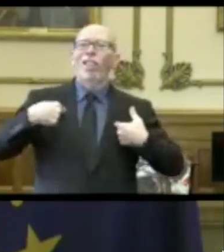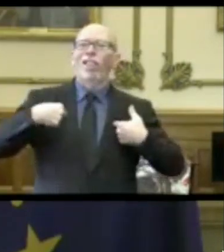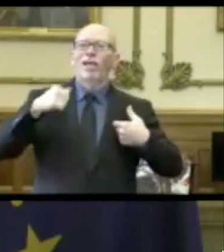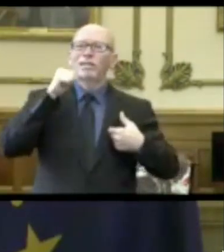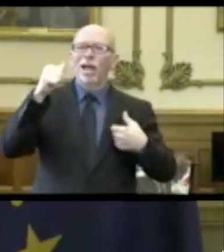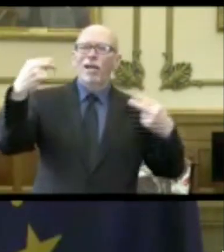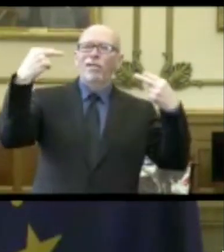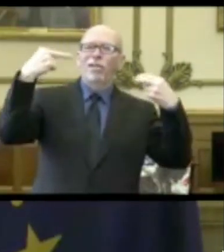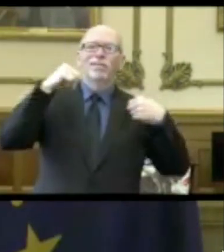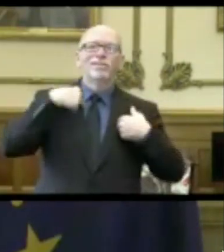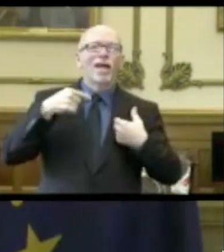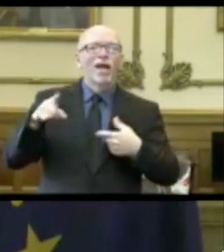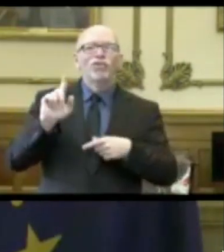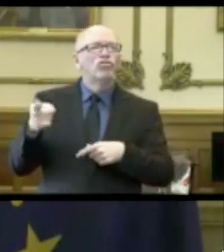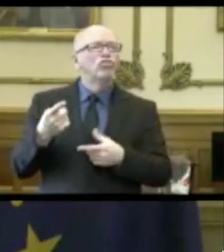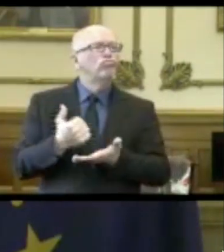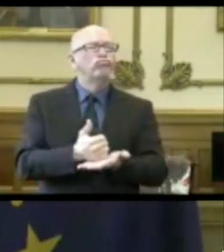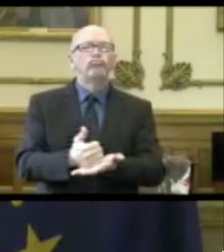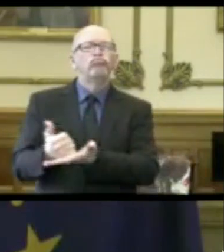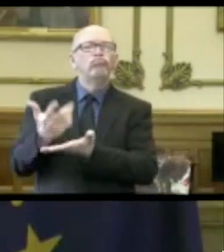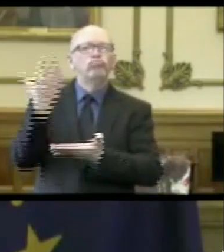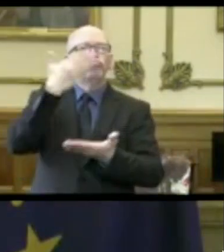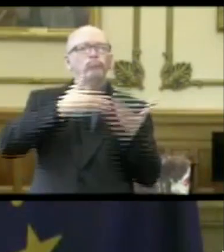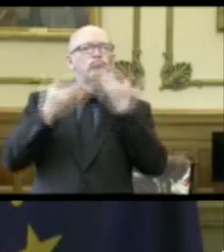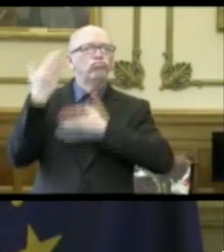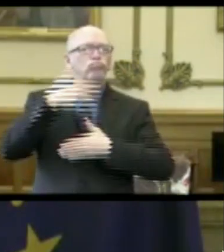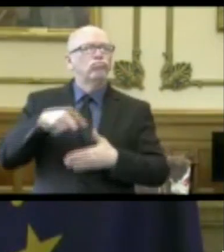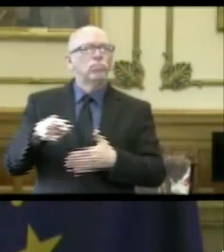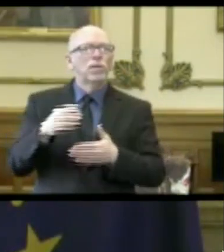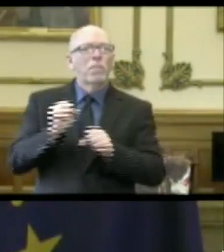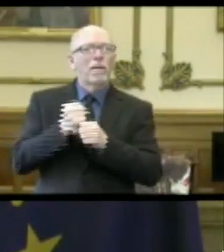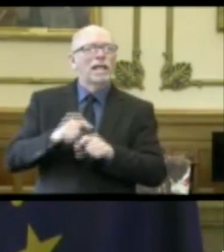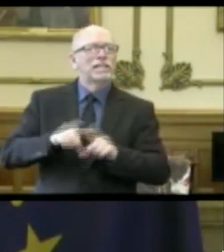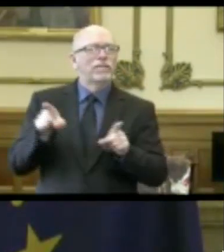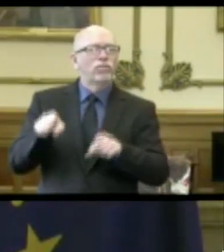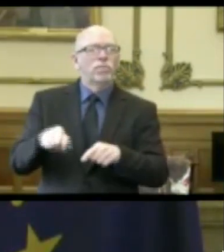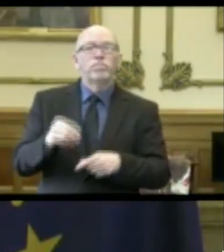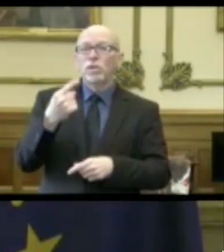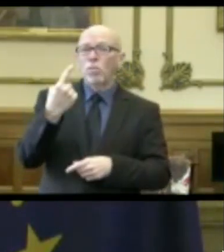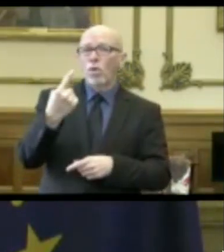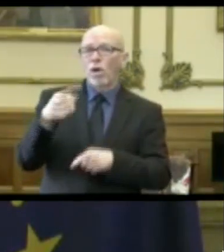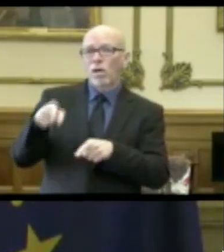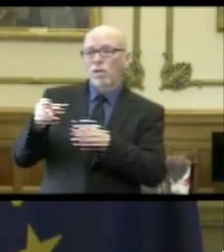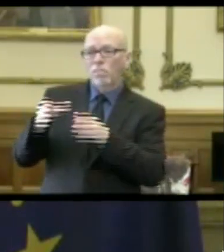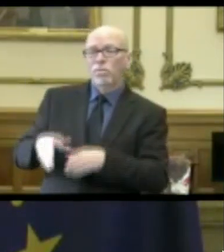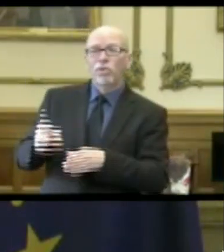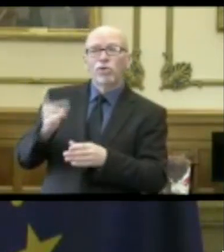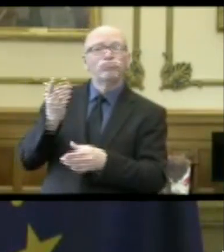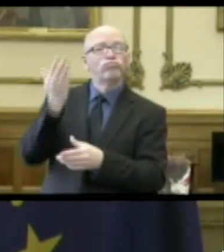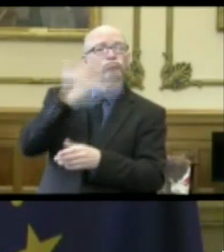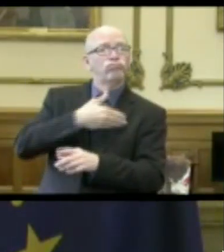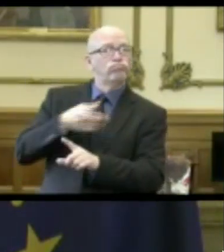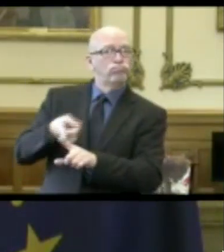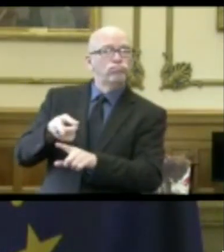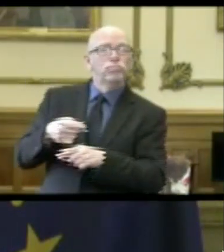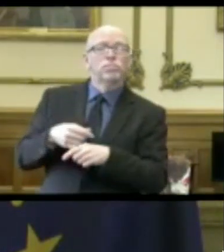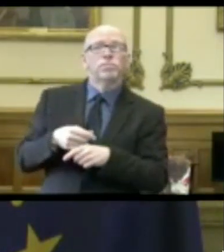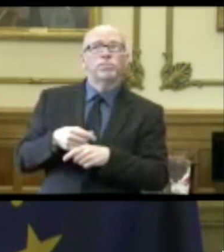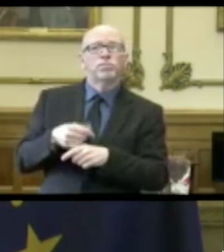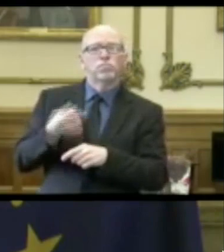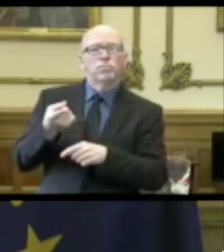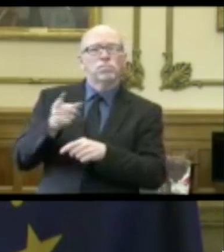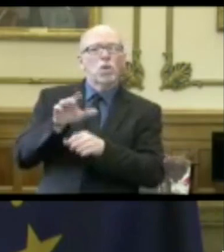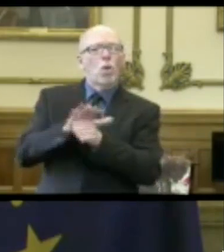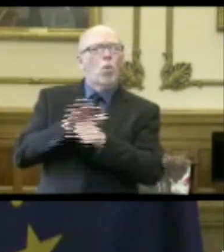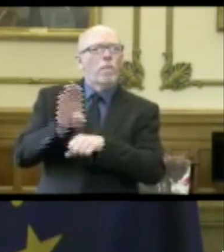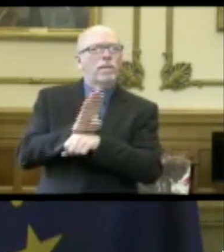spotlight on them. They just want to make a difference. And there's one such anonymous local